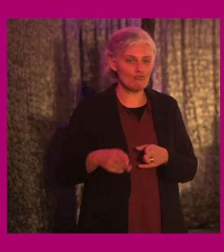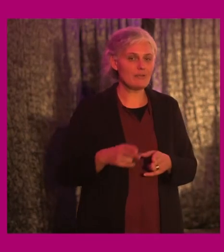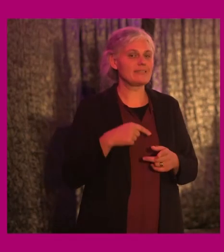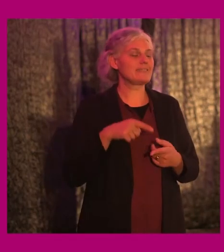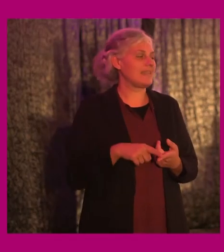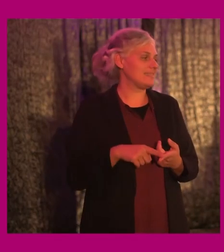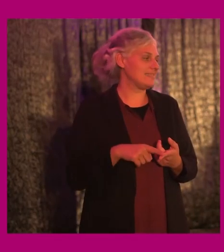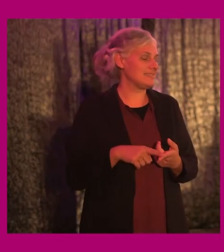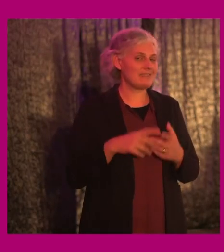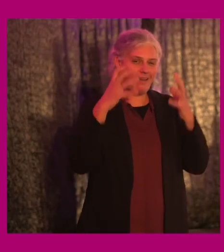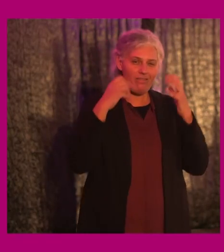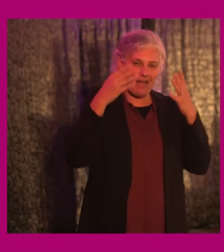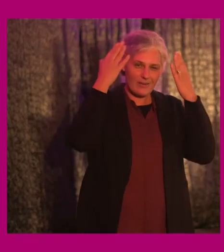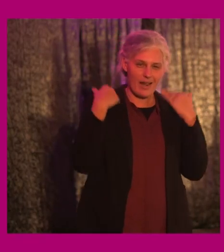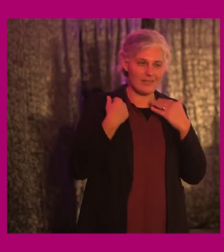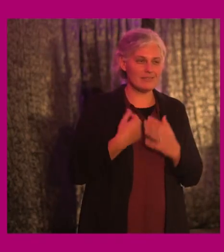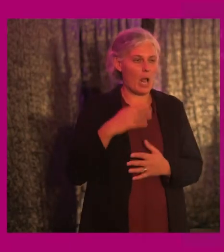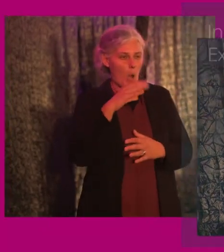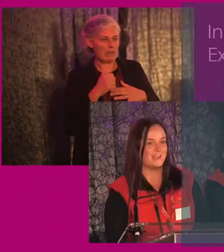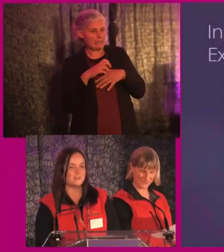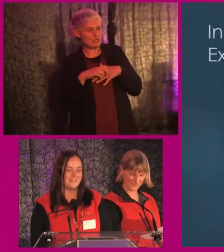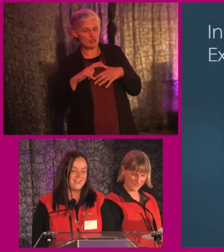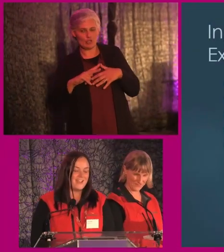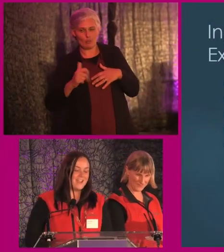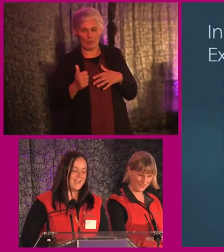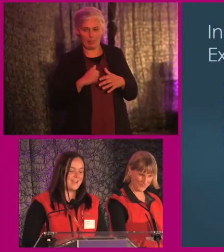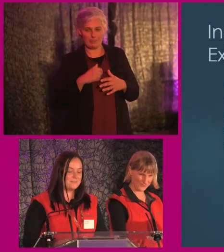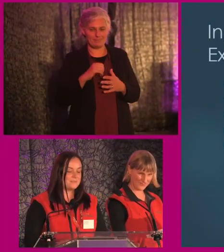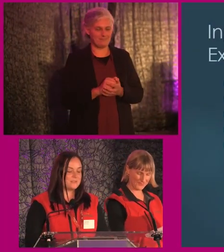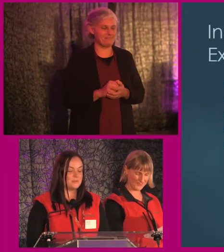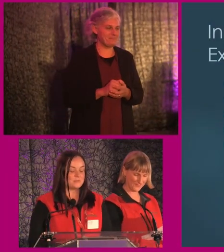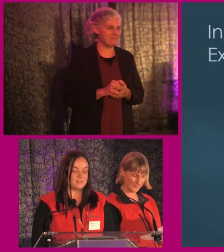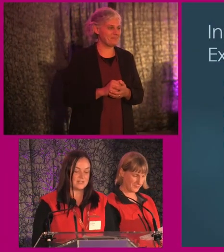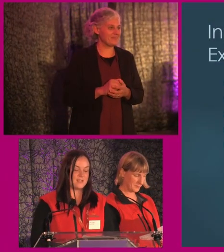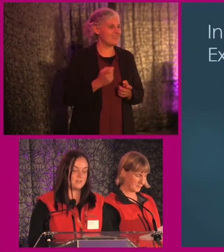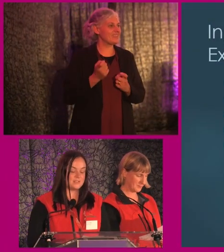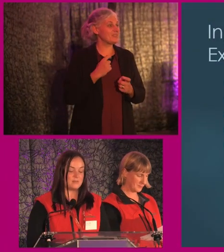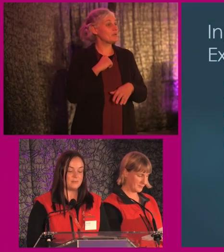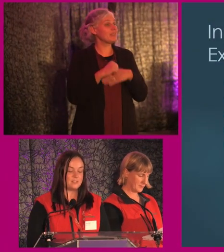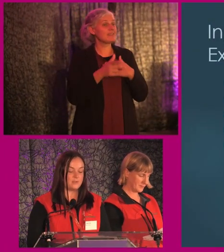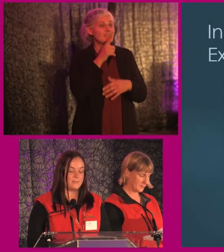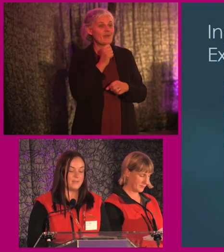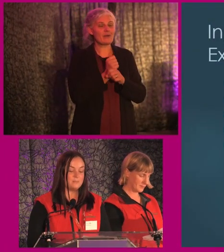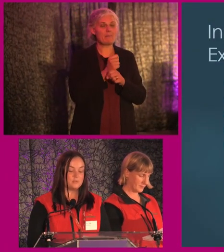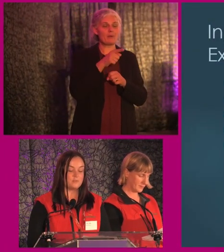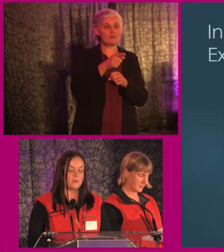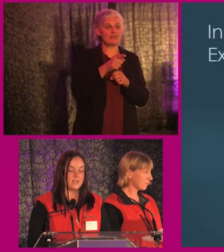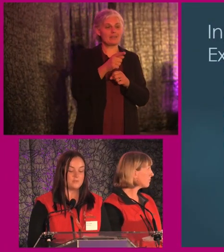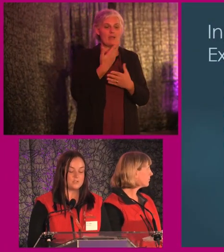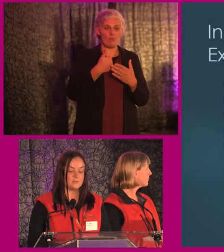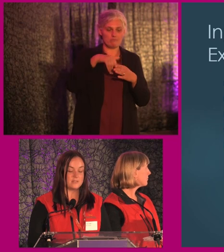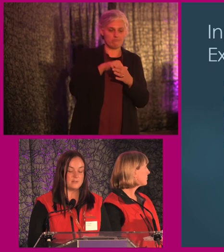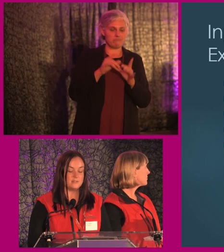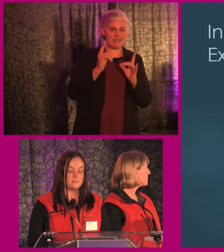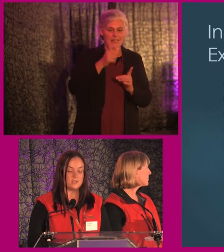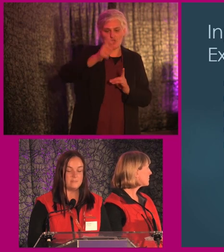hair and I'm hoping to think I look 31 anyway because that is my age. So today I'm going to start with a bit of input from our head of